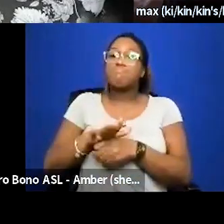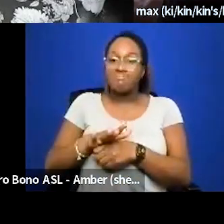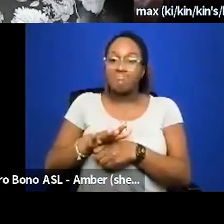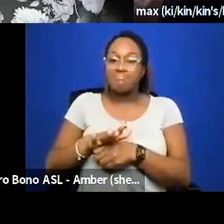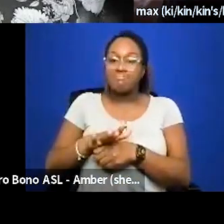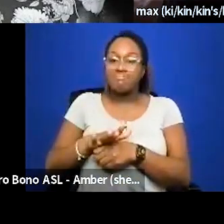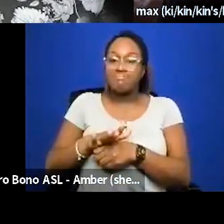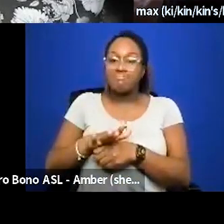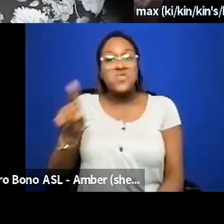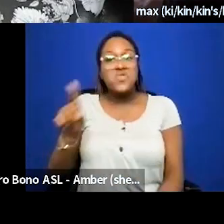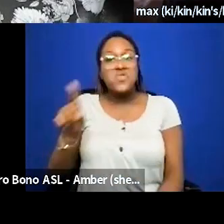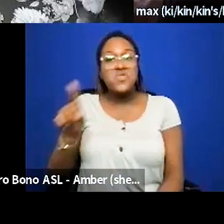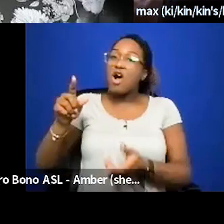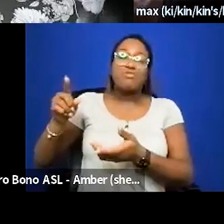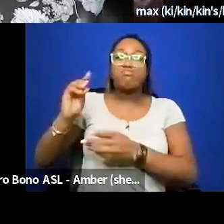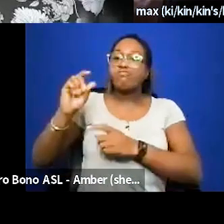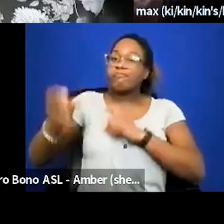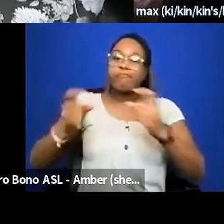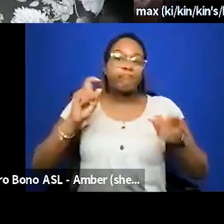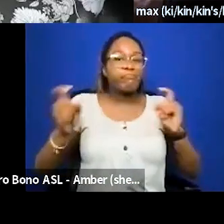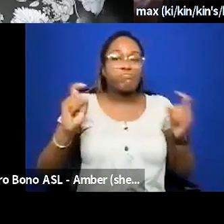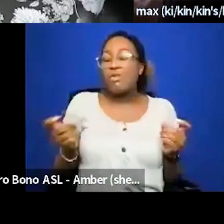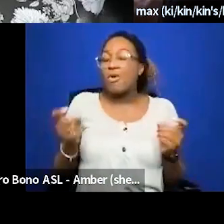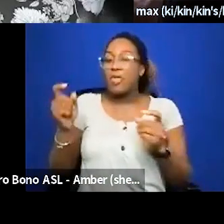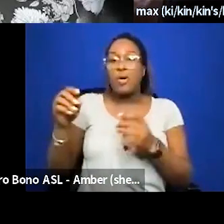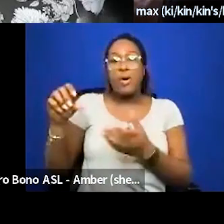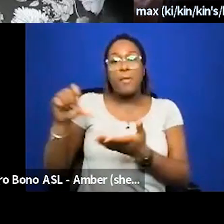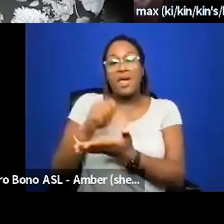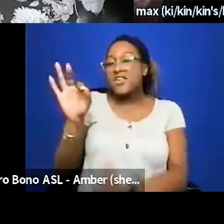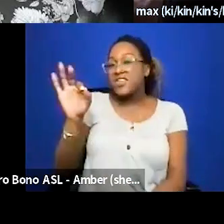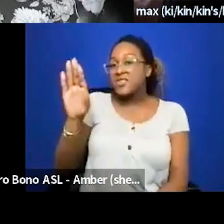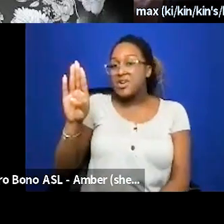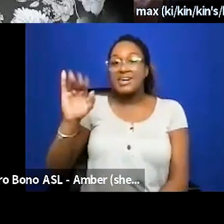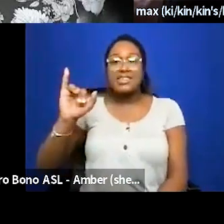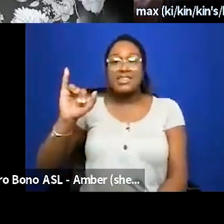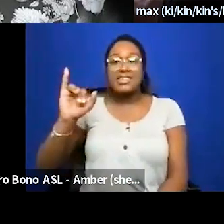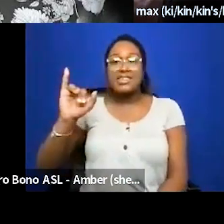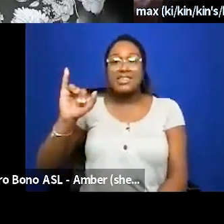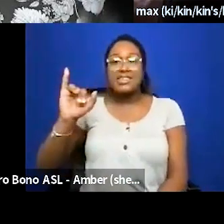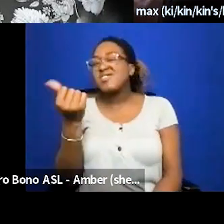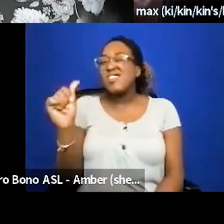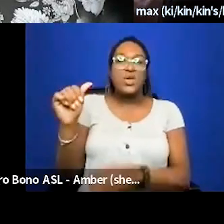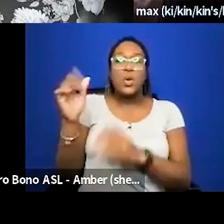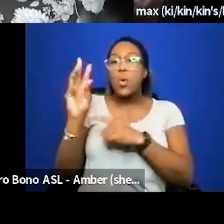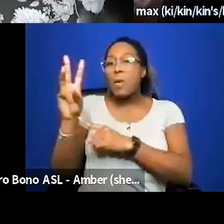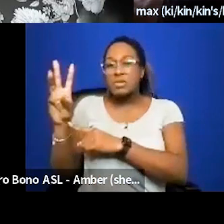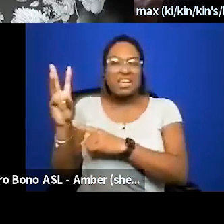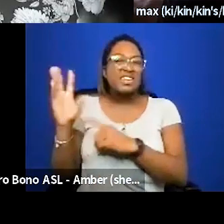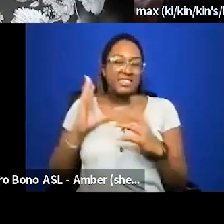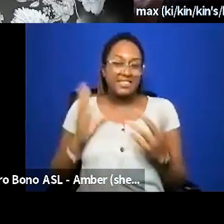flood the donation pages so facebook or instagram fundraisers that way our website any other way um so